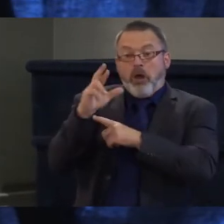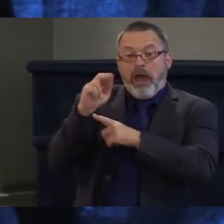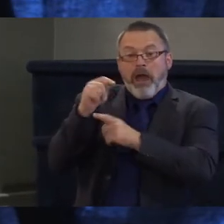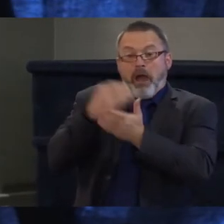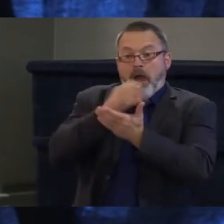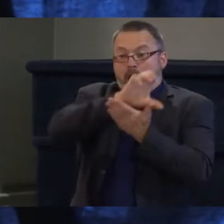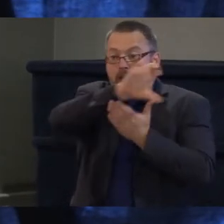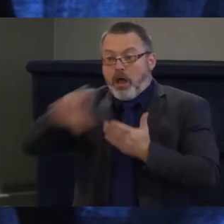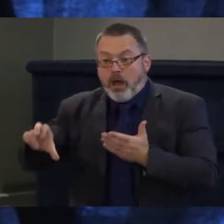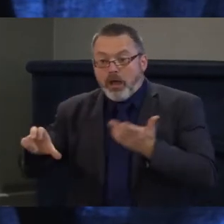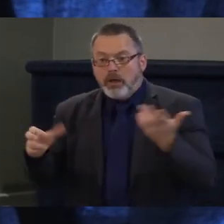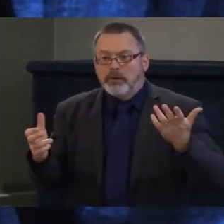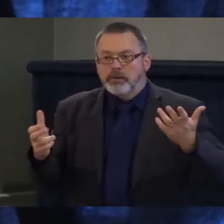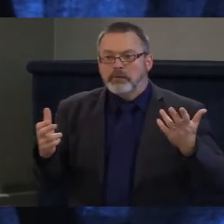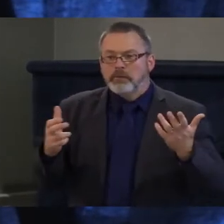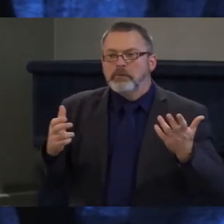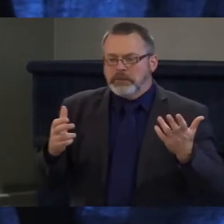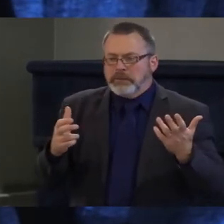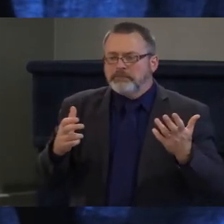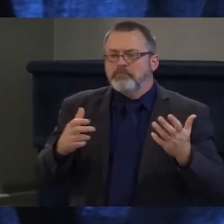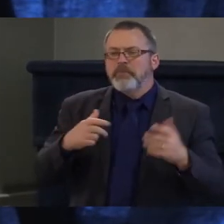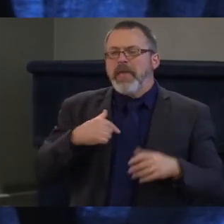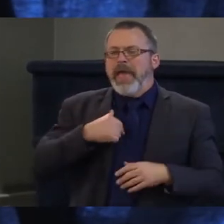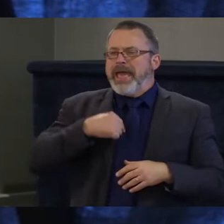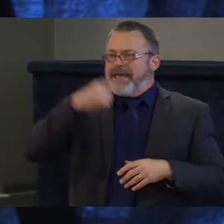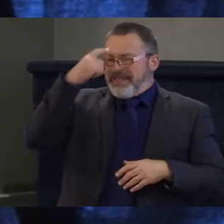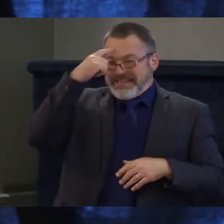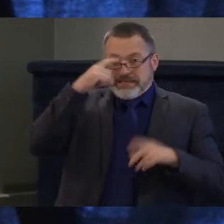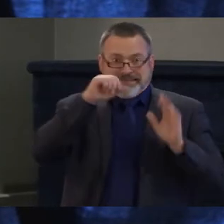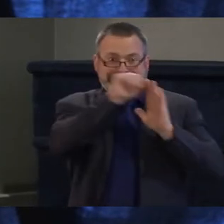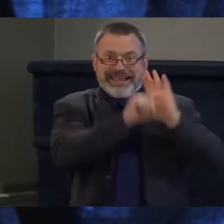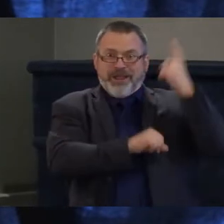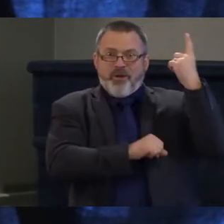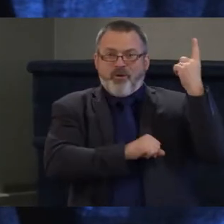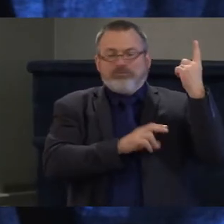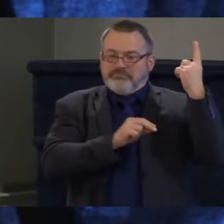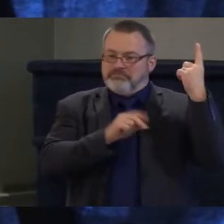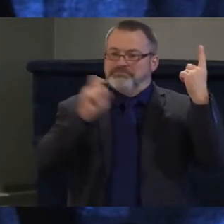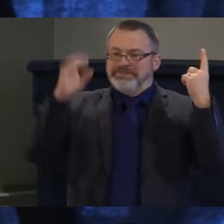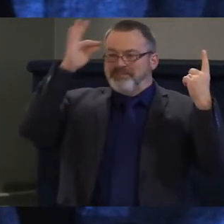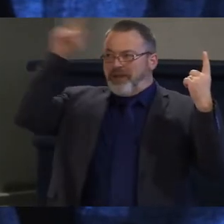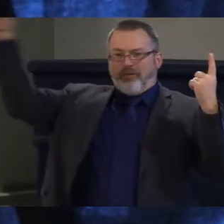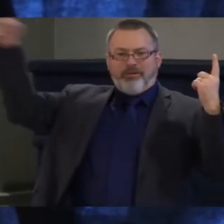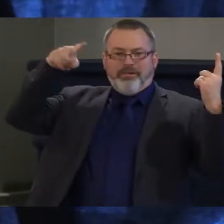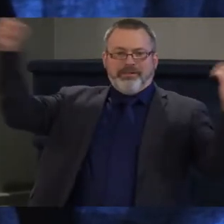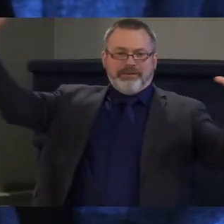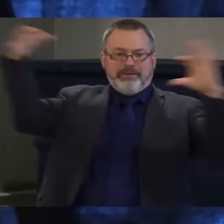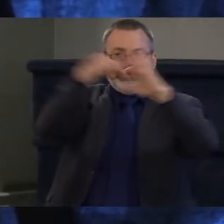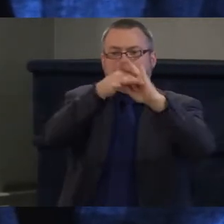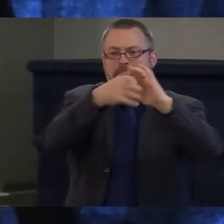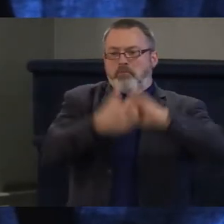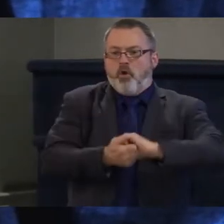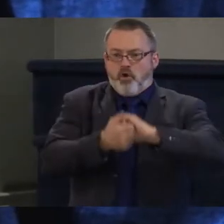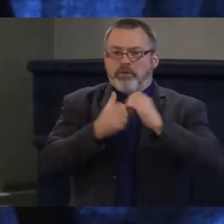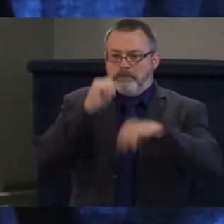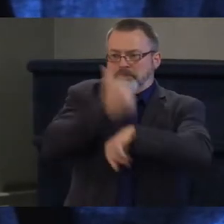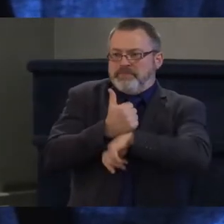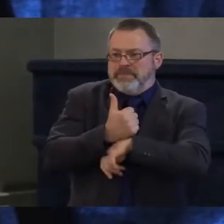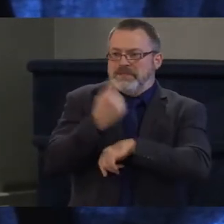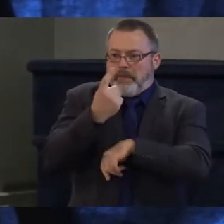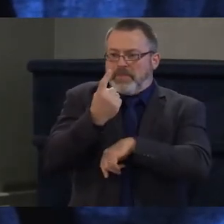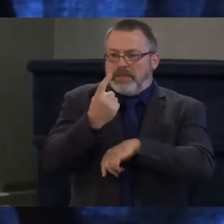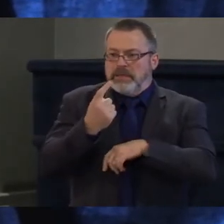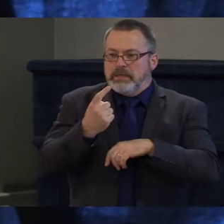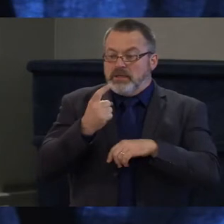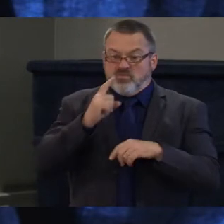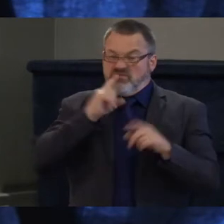closely with the disability rights community and folks that know best. We have to